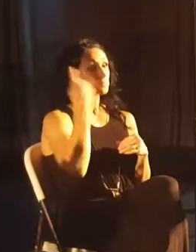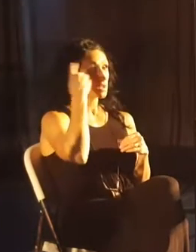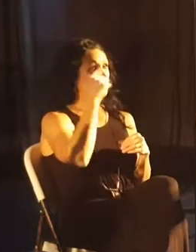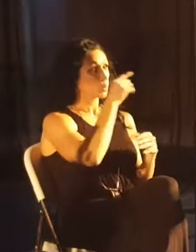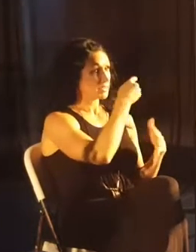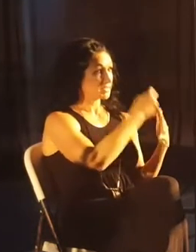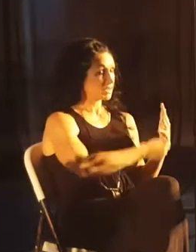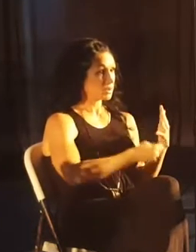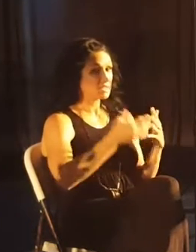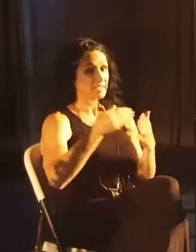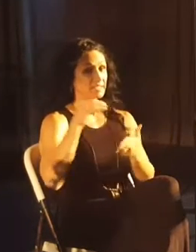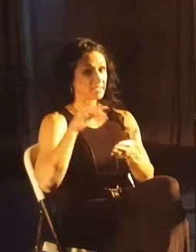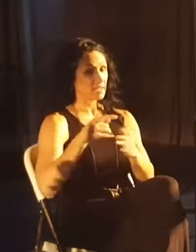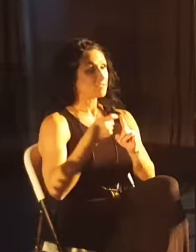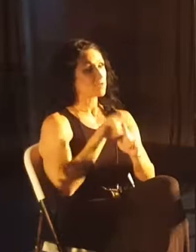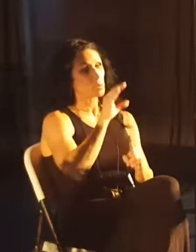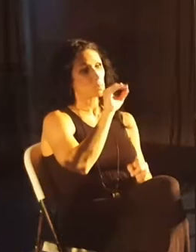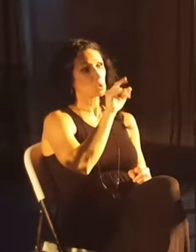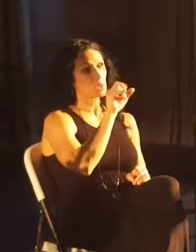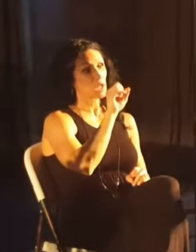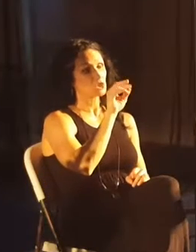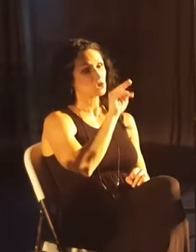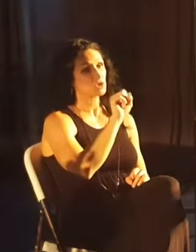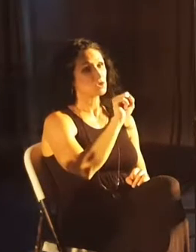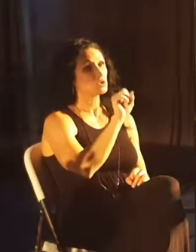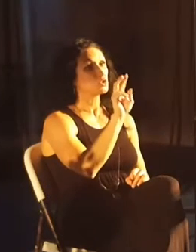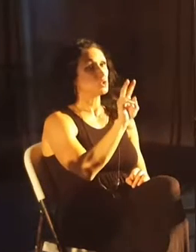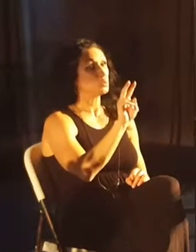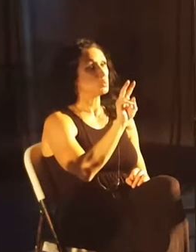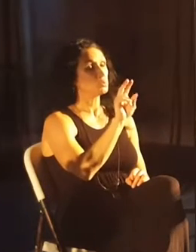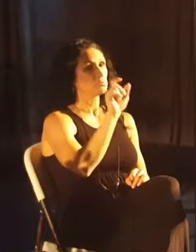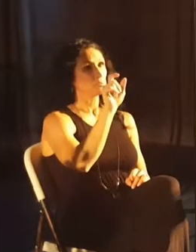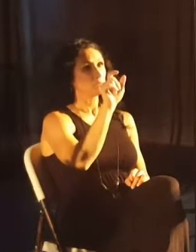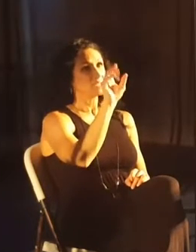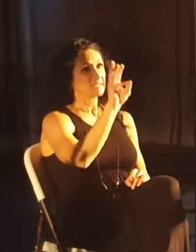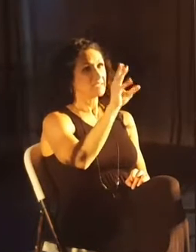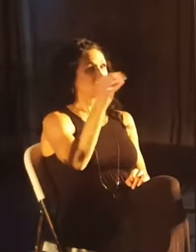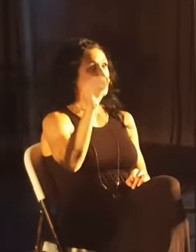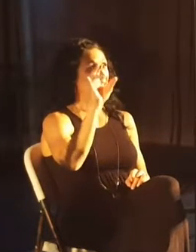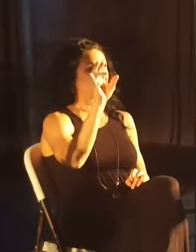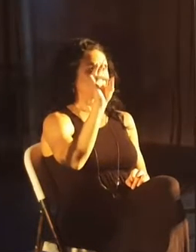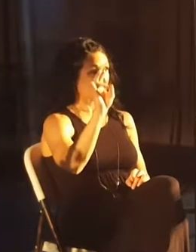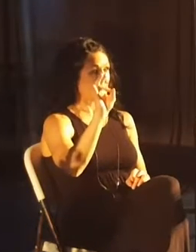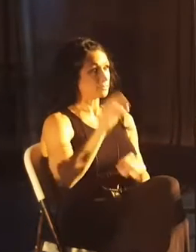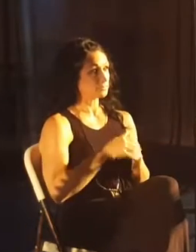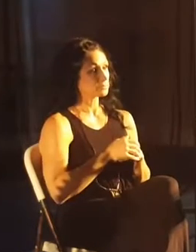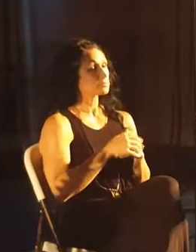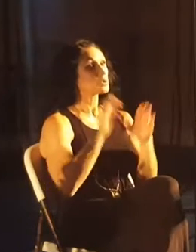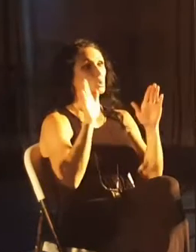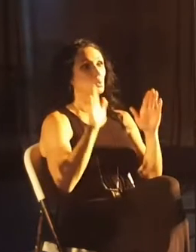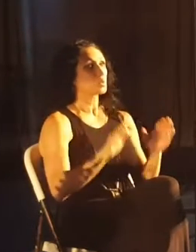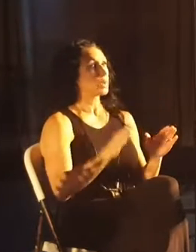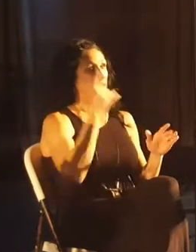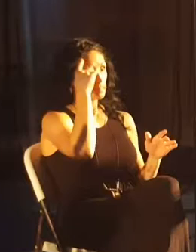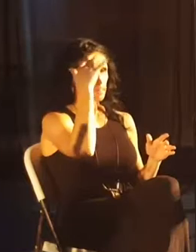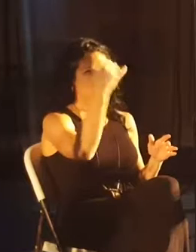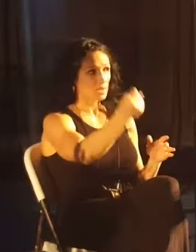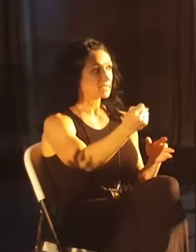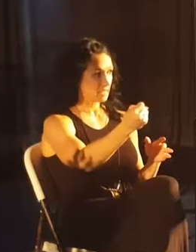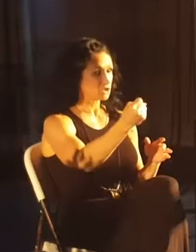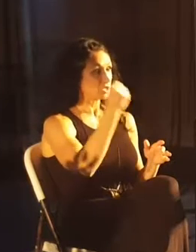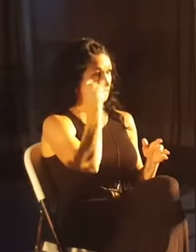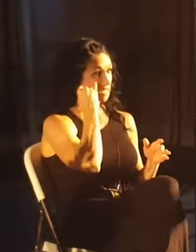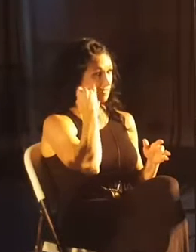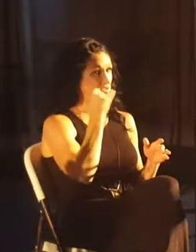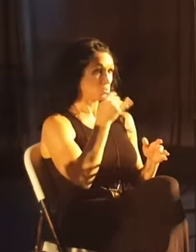this study that we're doing this fall comes from Colossians 2, 6 and 7, and it's some great verses to memorize if you're into that